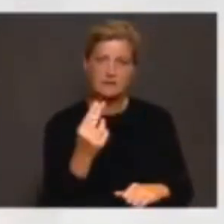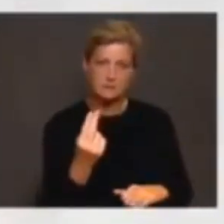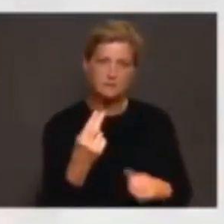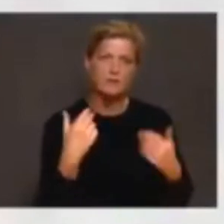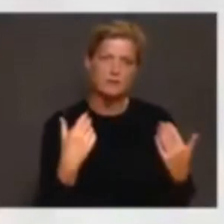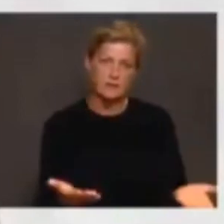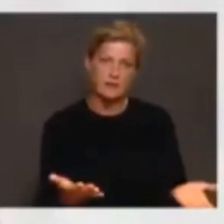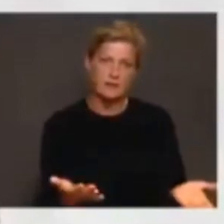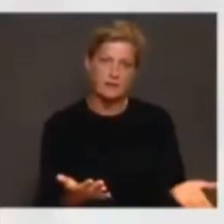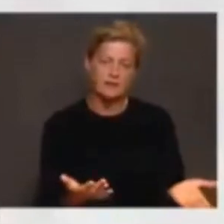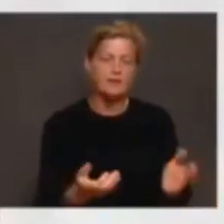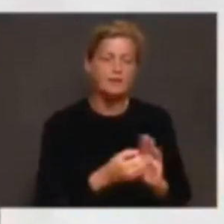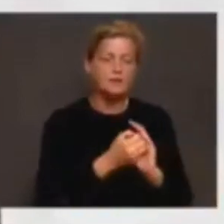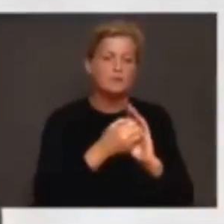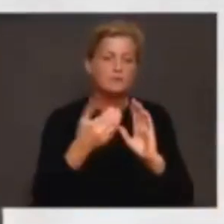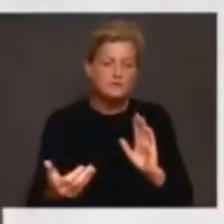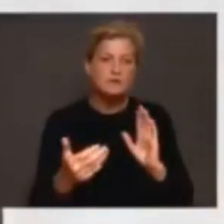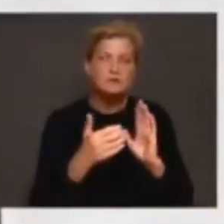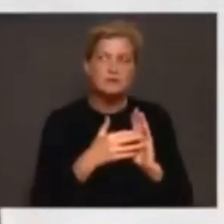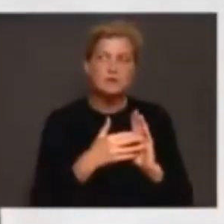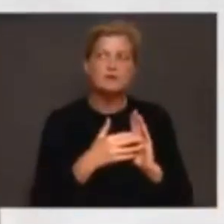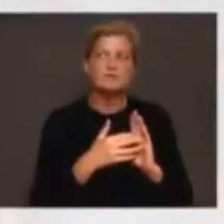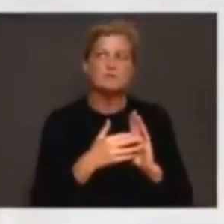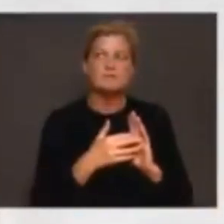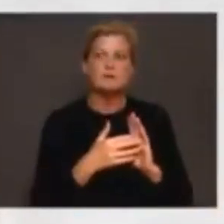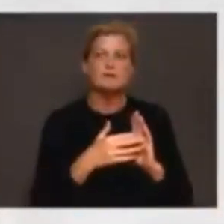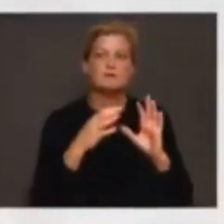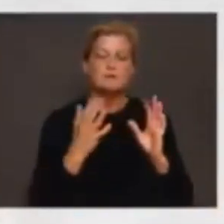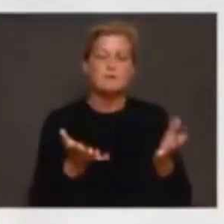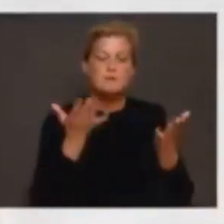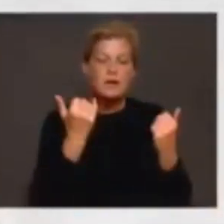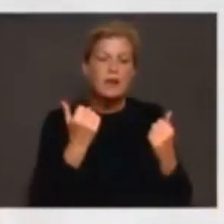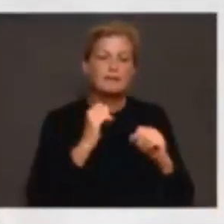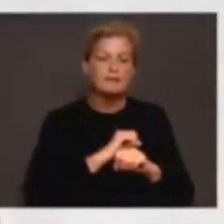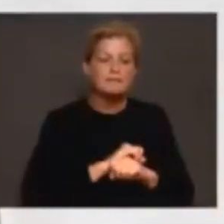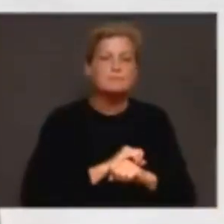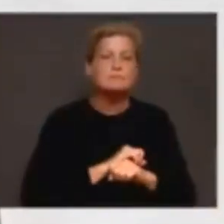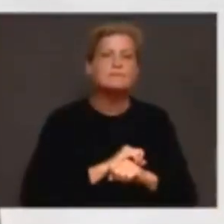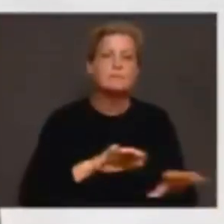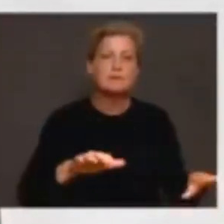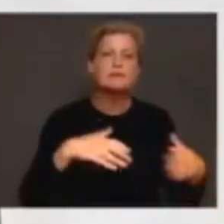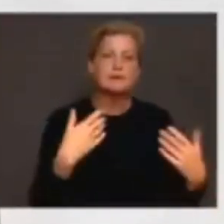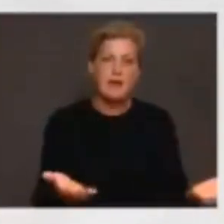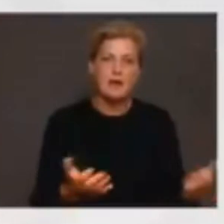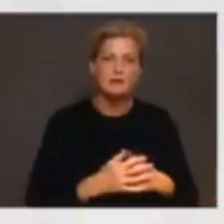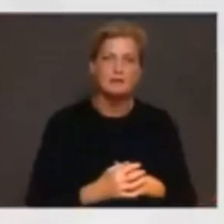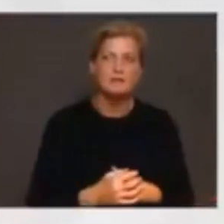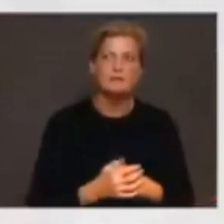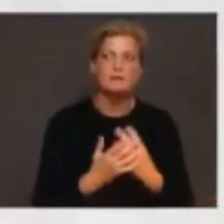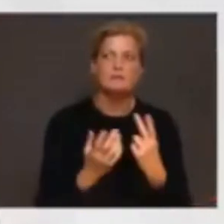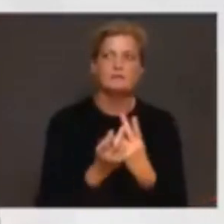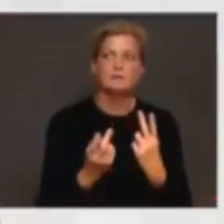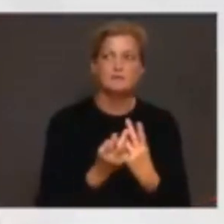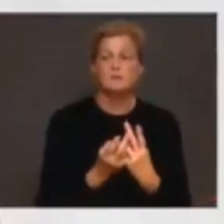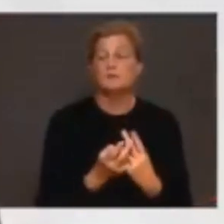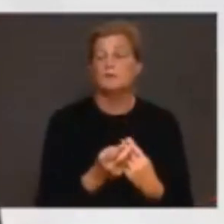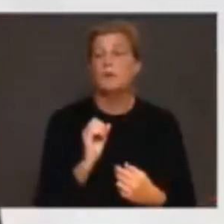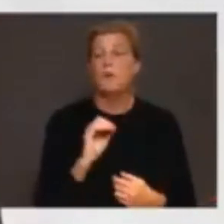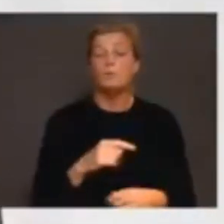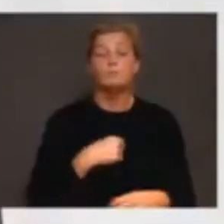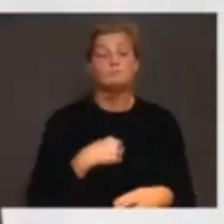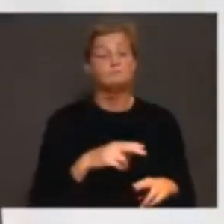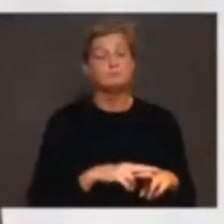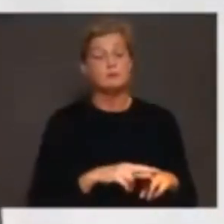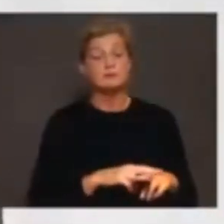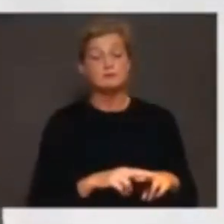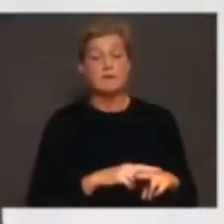a consequence of the very heterogeneous spread that this disease has, which means that even if you feel